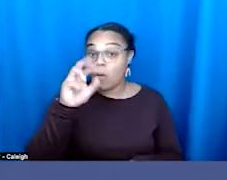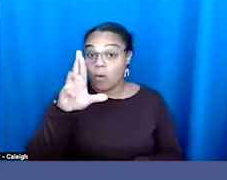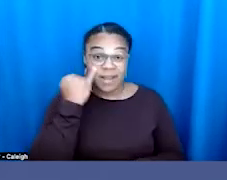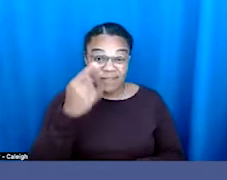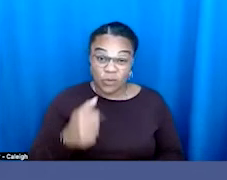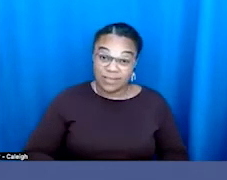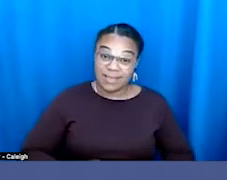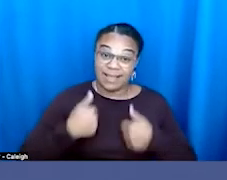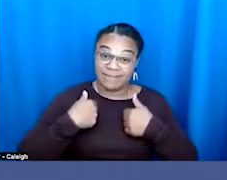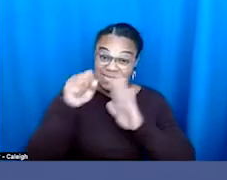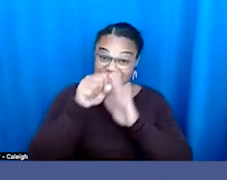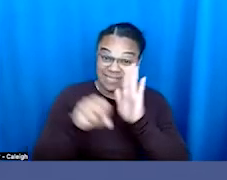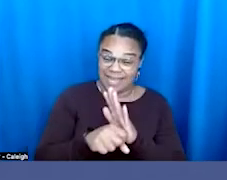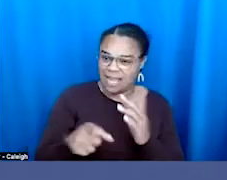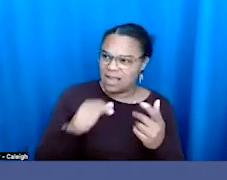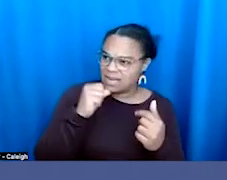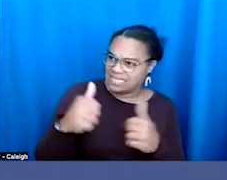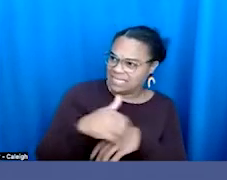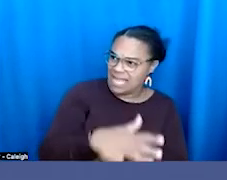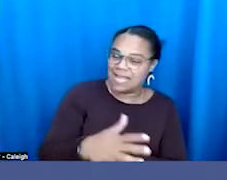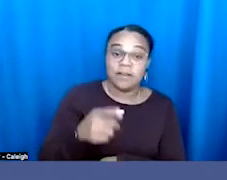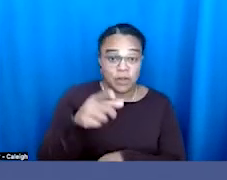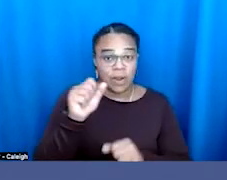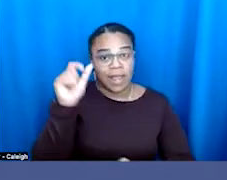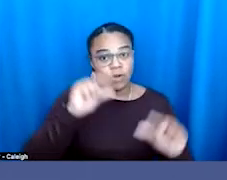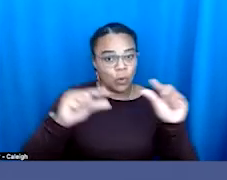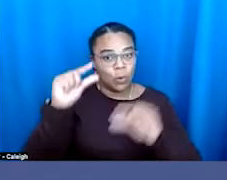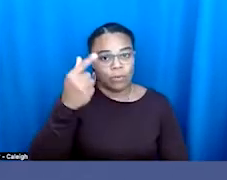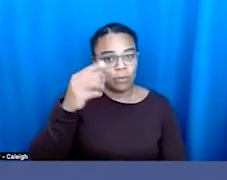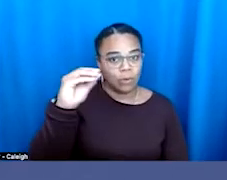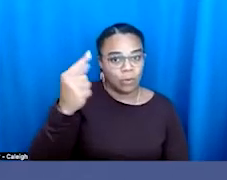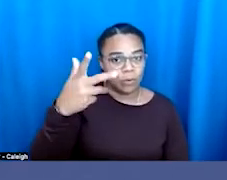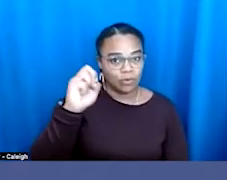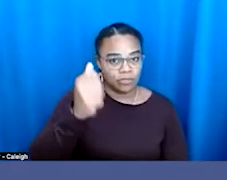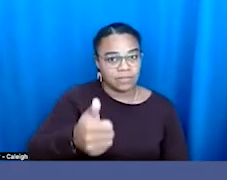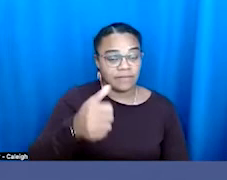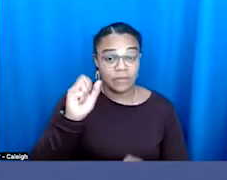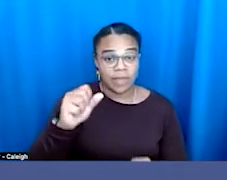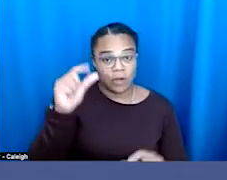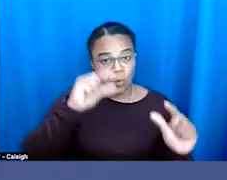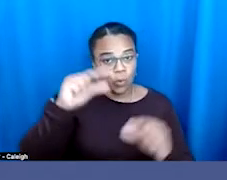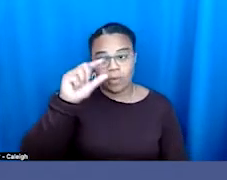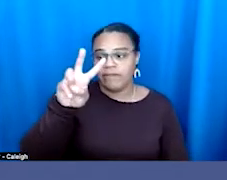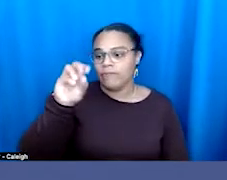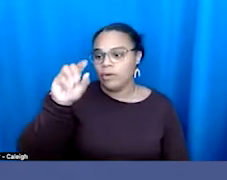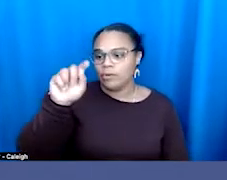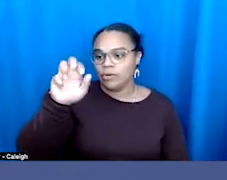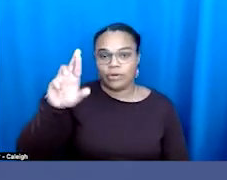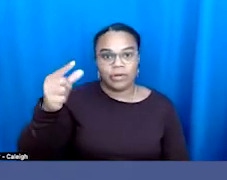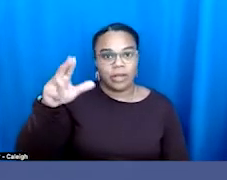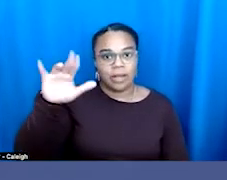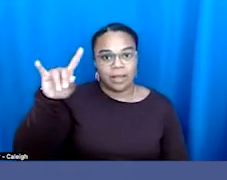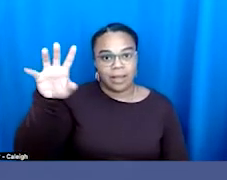And then you can see in advance all these other races that are on there. And you can Google voter guide, you know, city council,